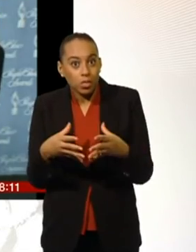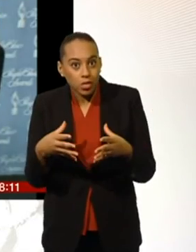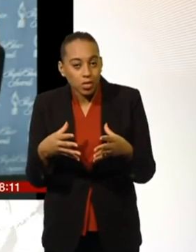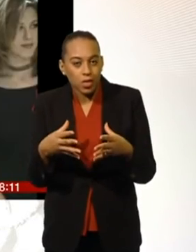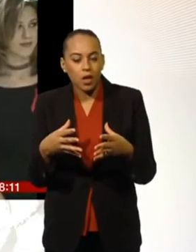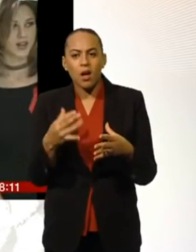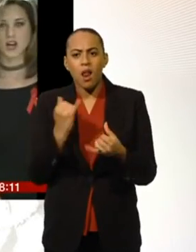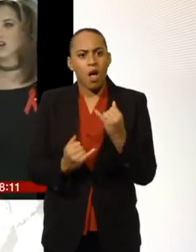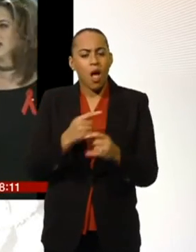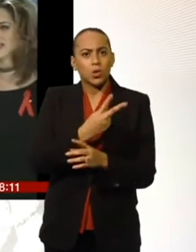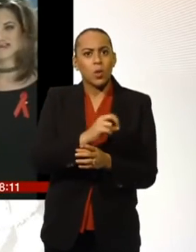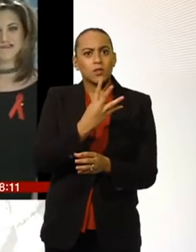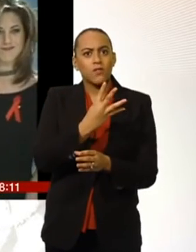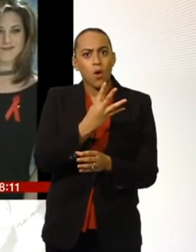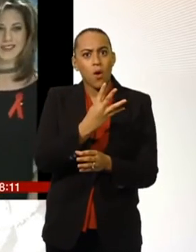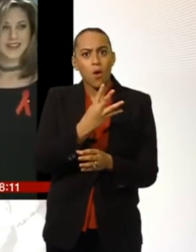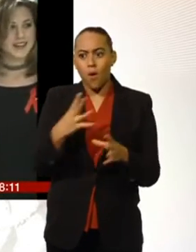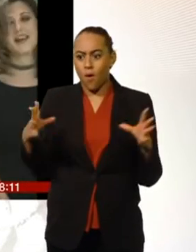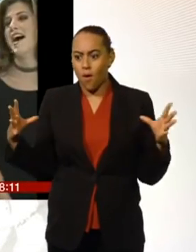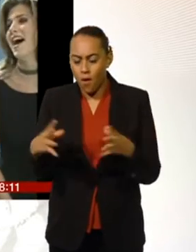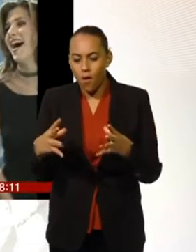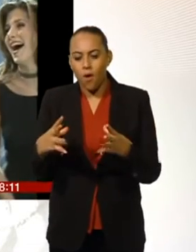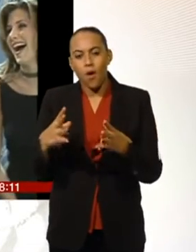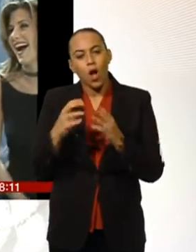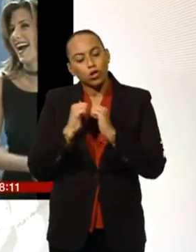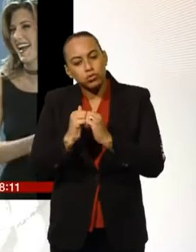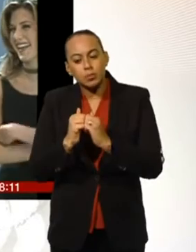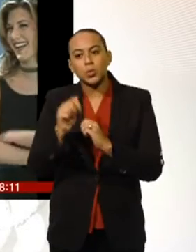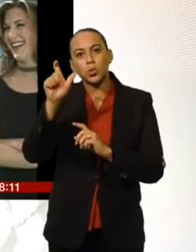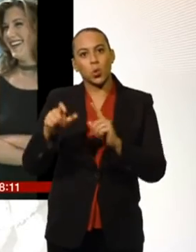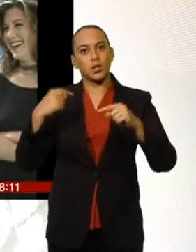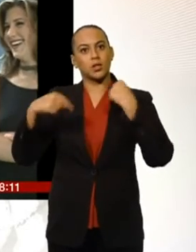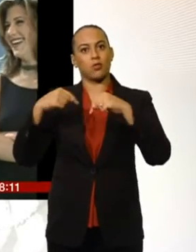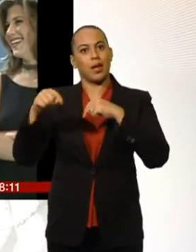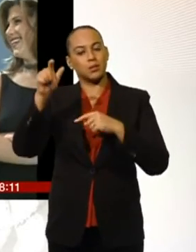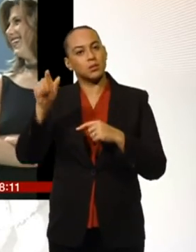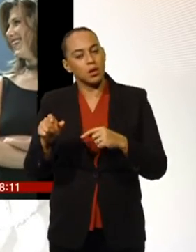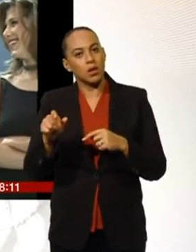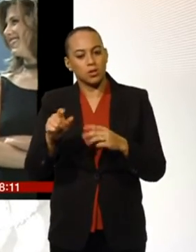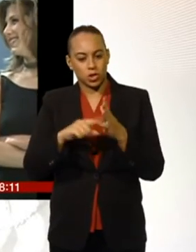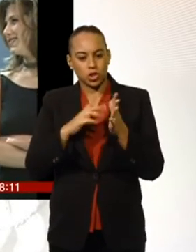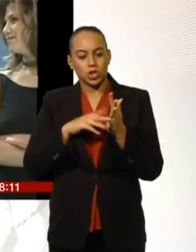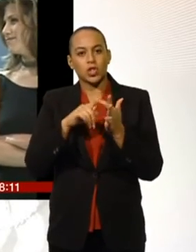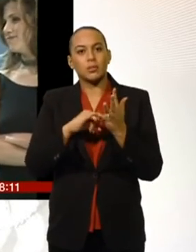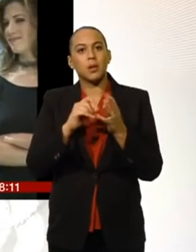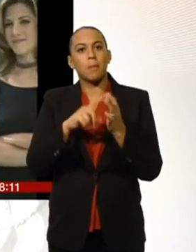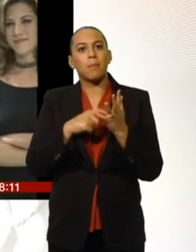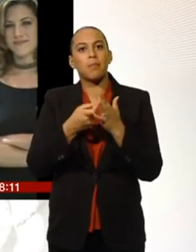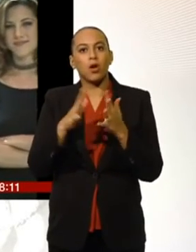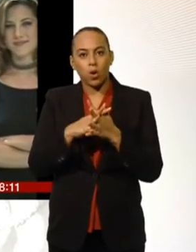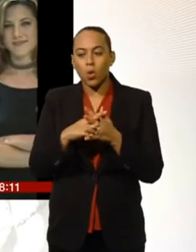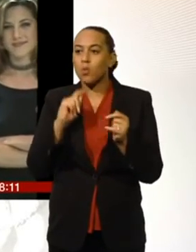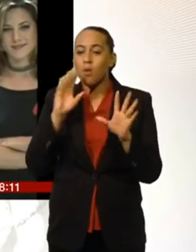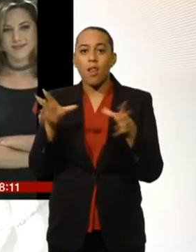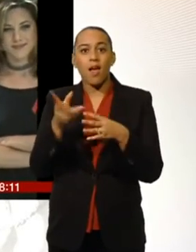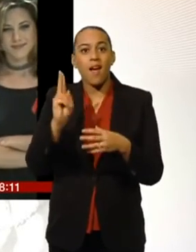ended in 2004. It's going to be a tribute to comedy director James Burrows. So you'll see Jennifer Aniston, Courtney Cox, Lisa